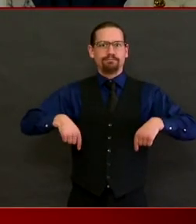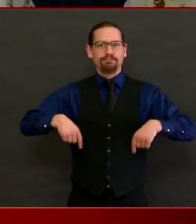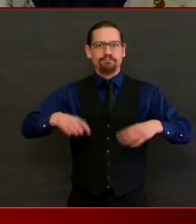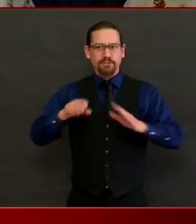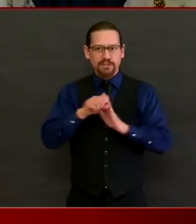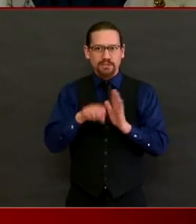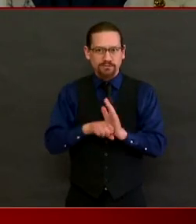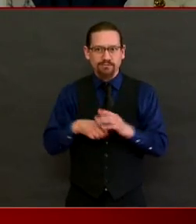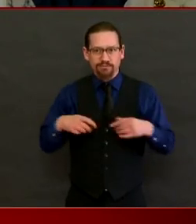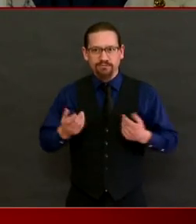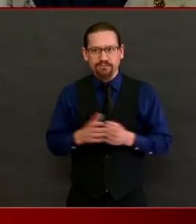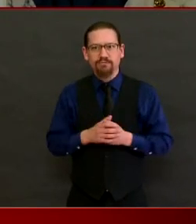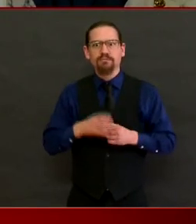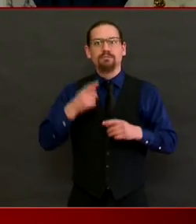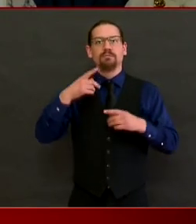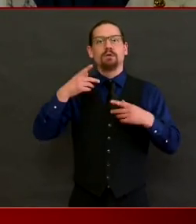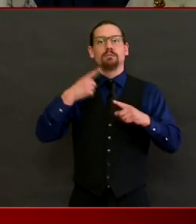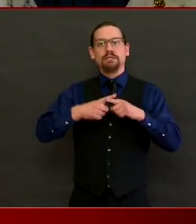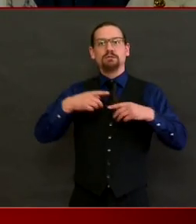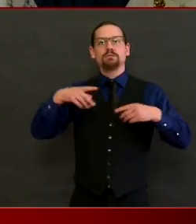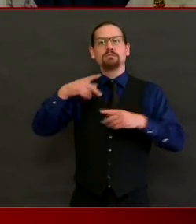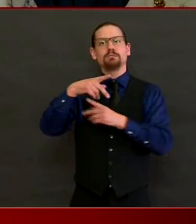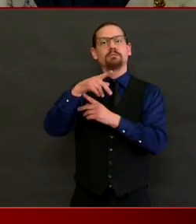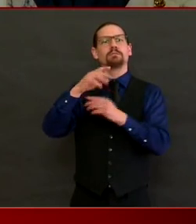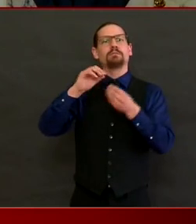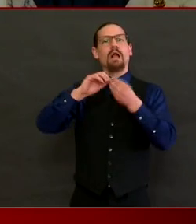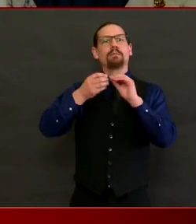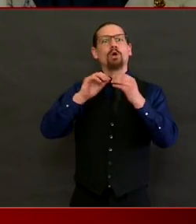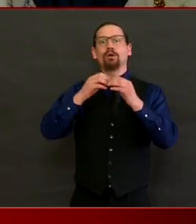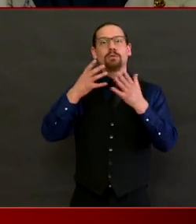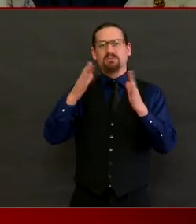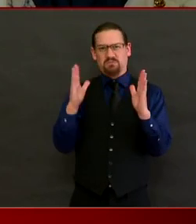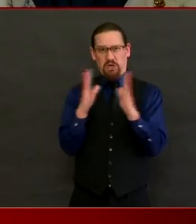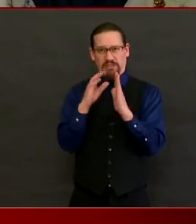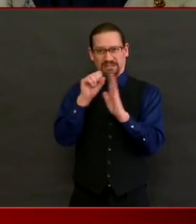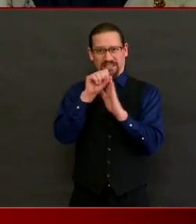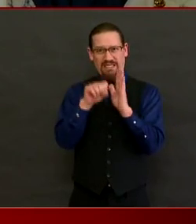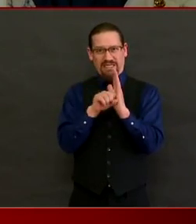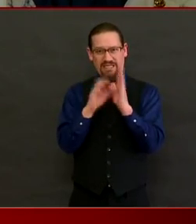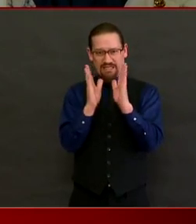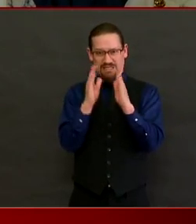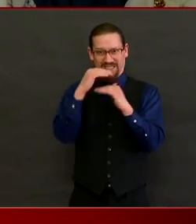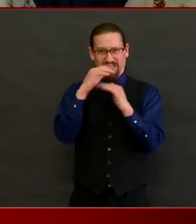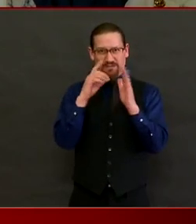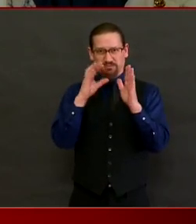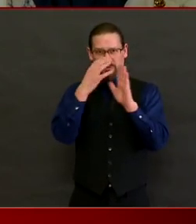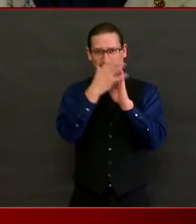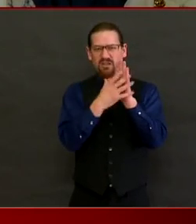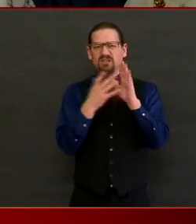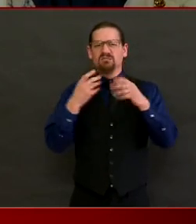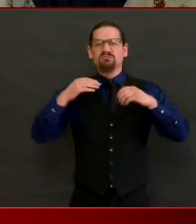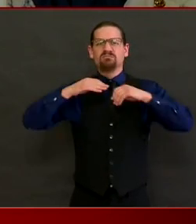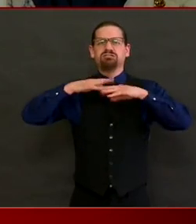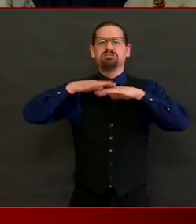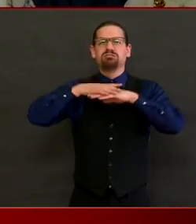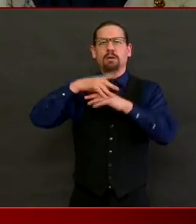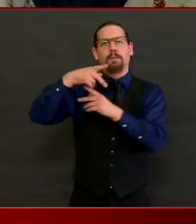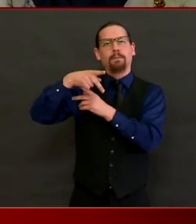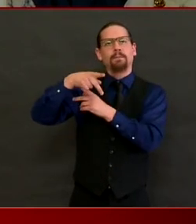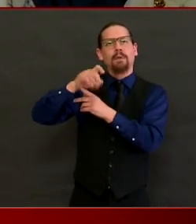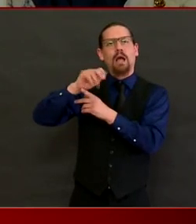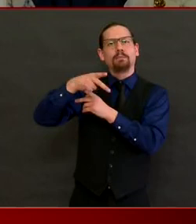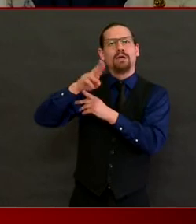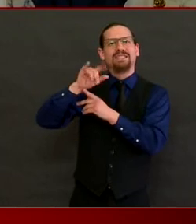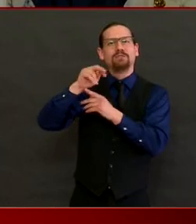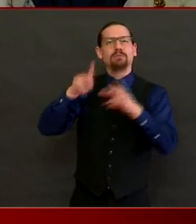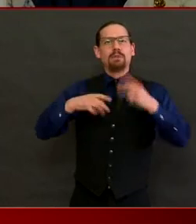about the fact that a higher proportion of the population being seniors, being medically fragile,